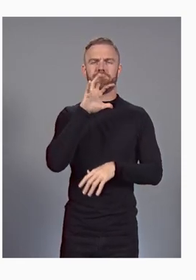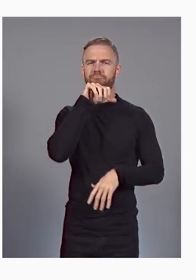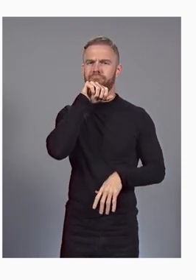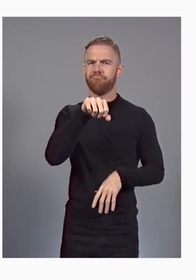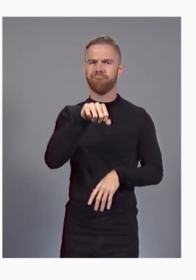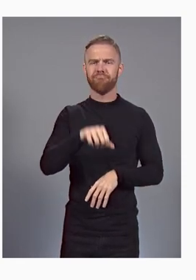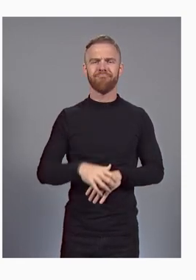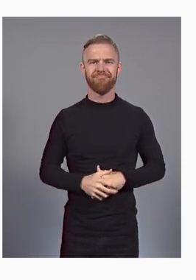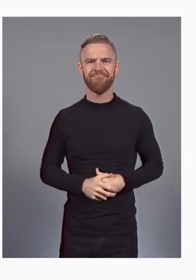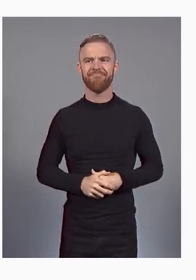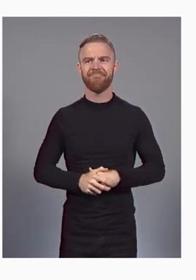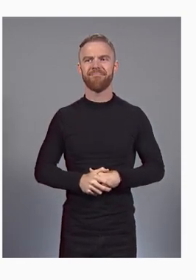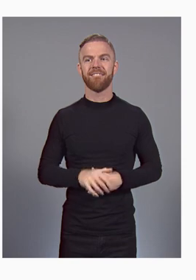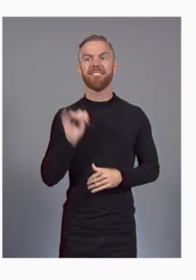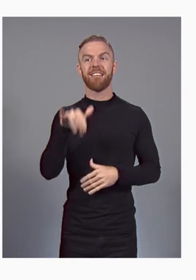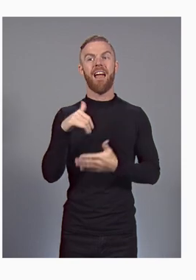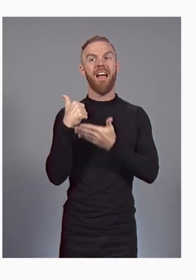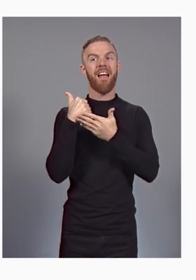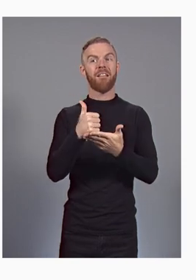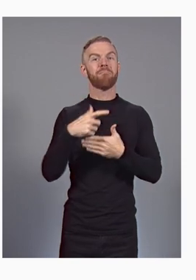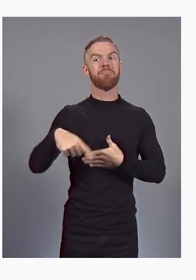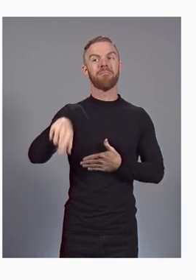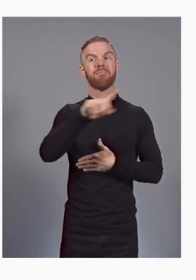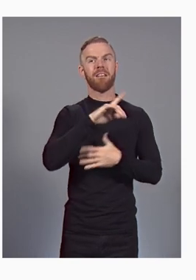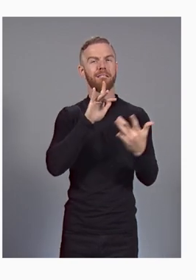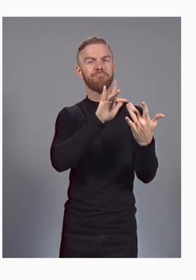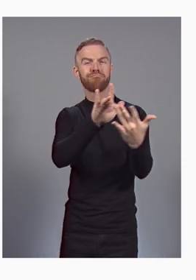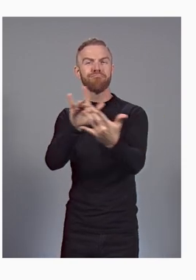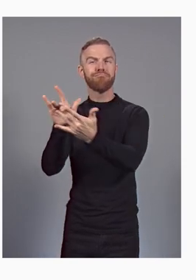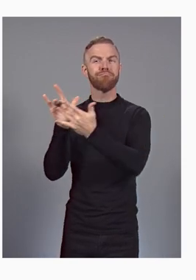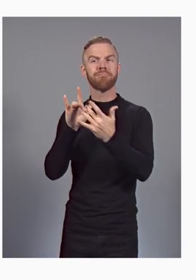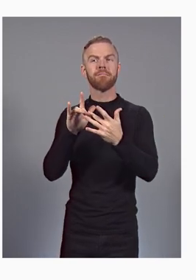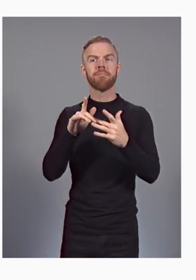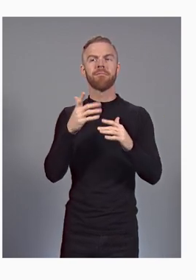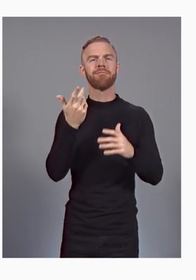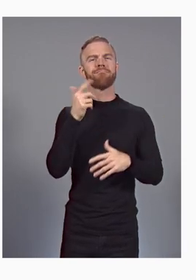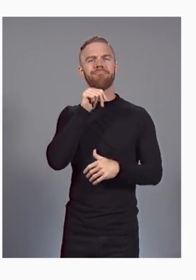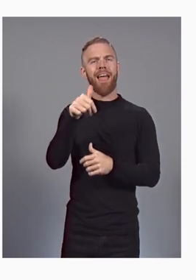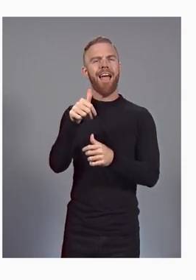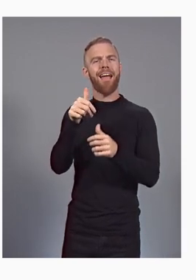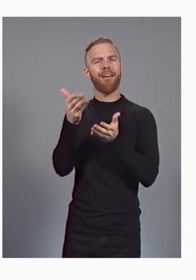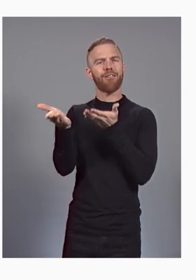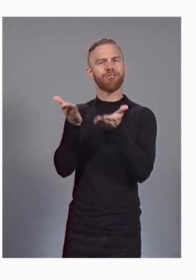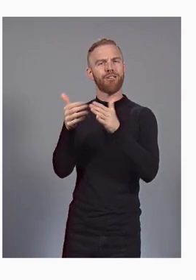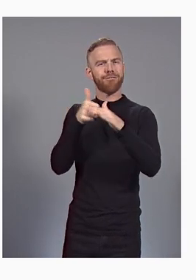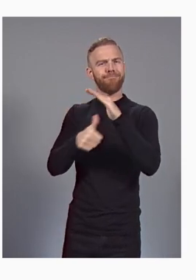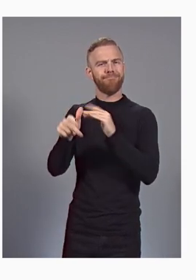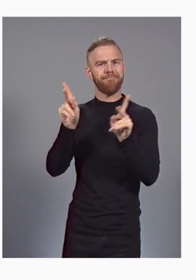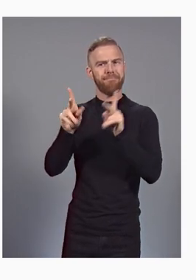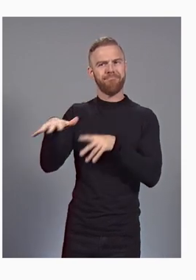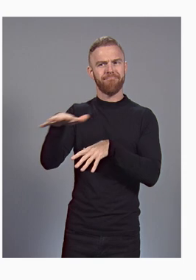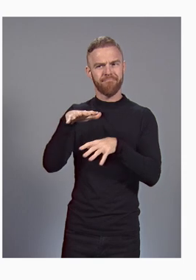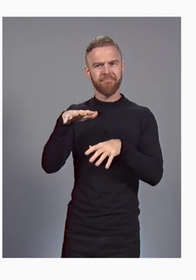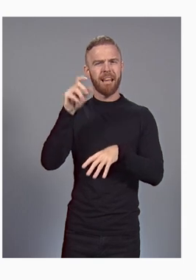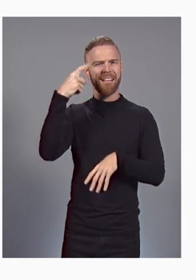and services to reach underserved markets, and governments to better serve all of their constituents.